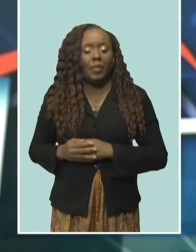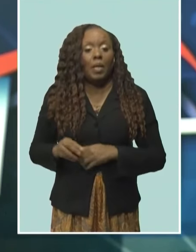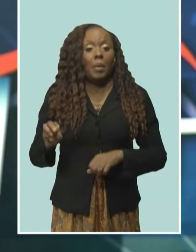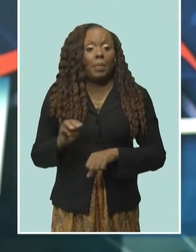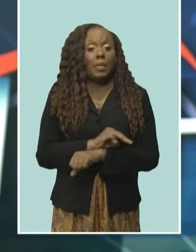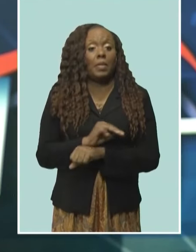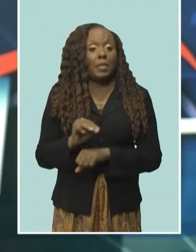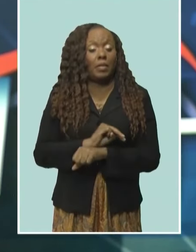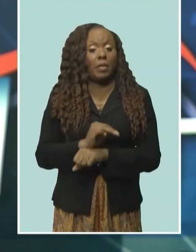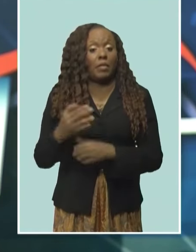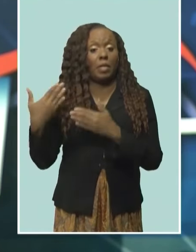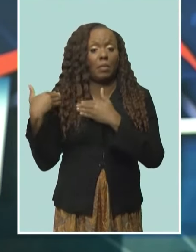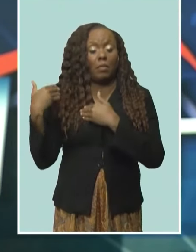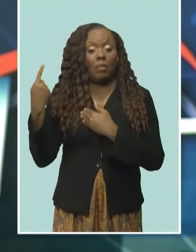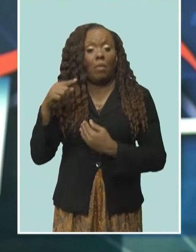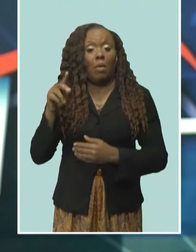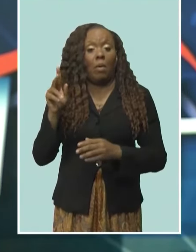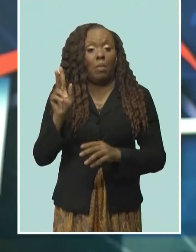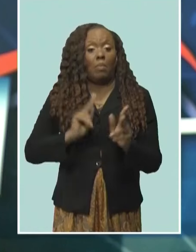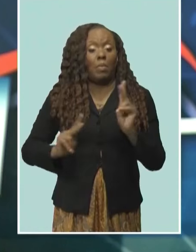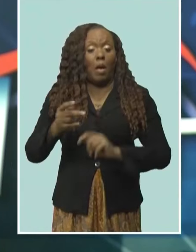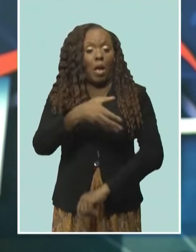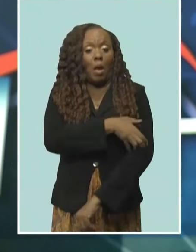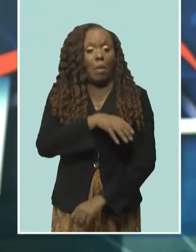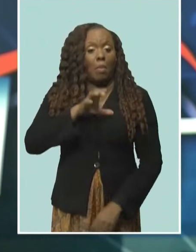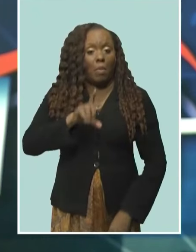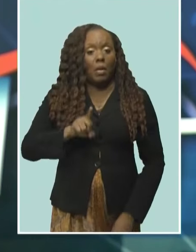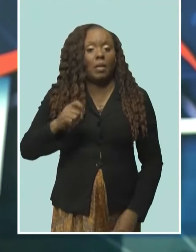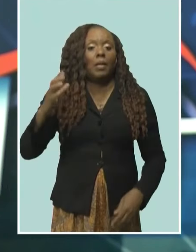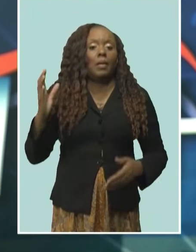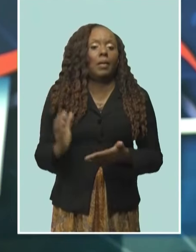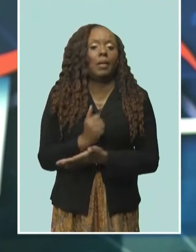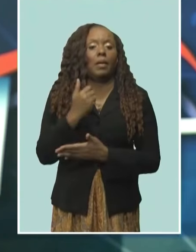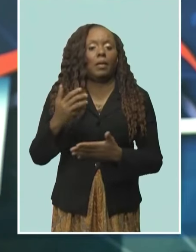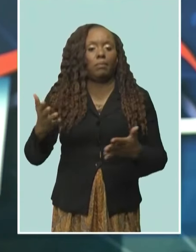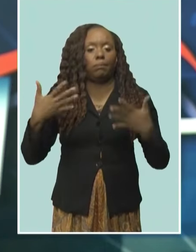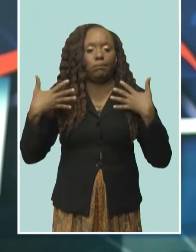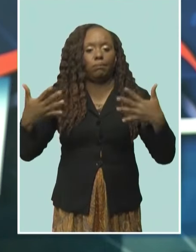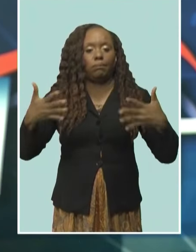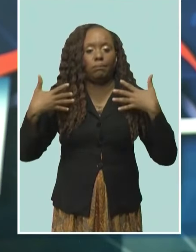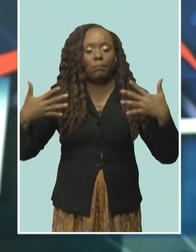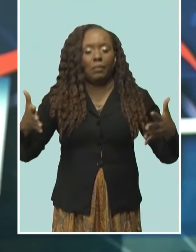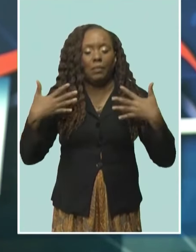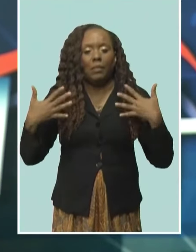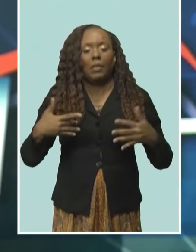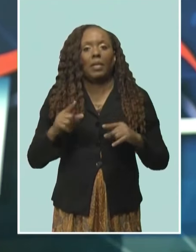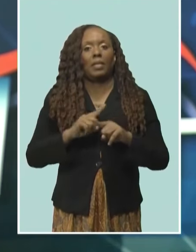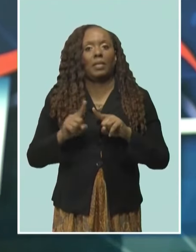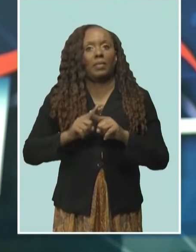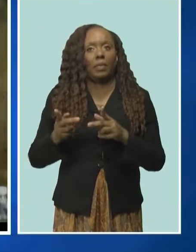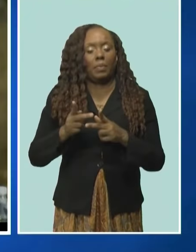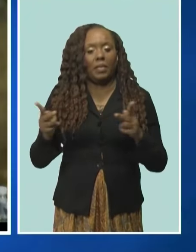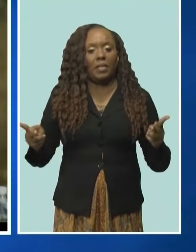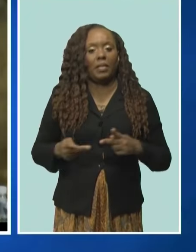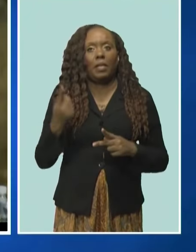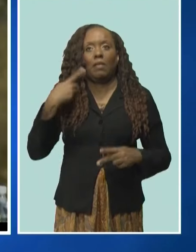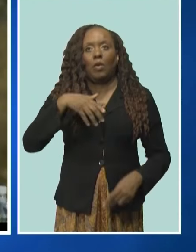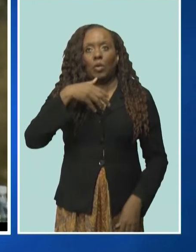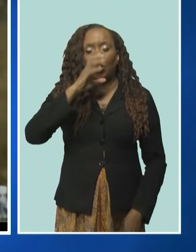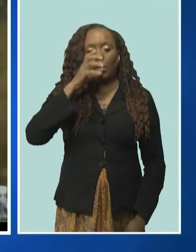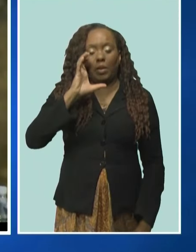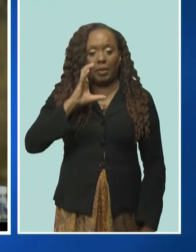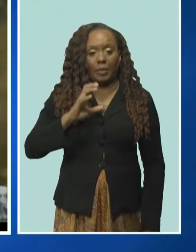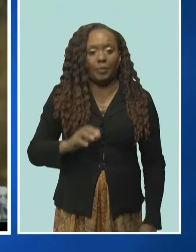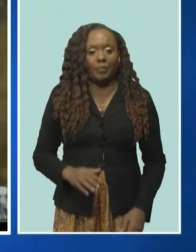undertaking the initiative and urgently acquiring the cooling fans and hydrating stations. So that we put them,